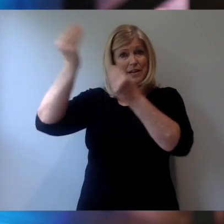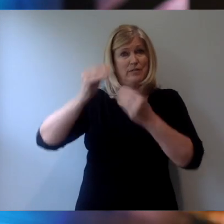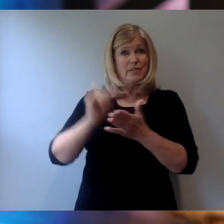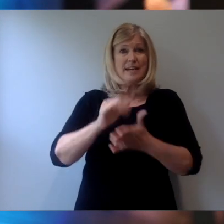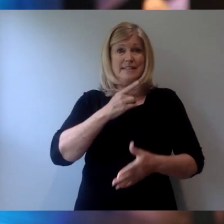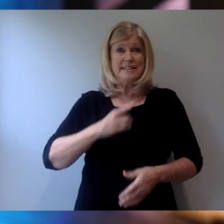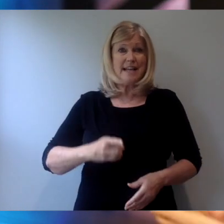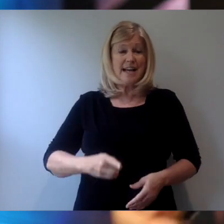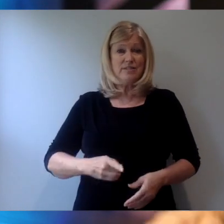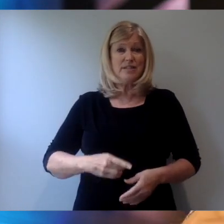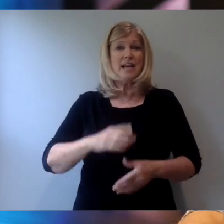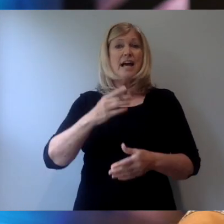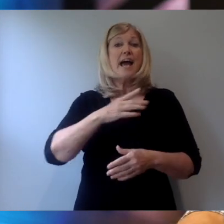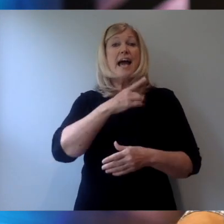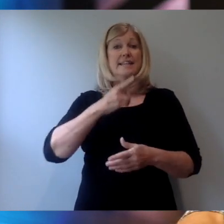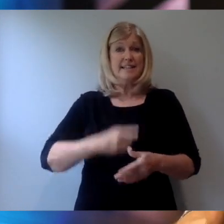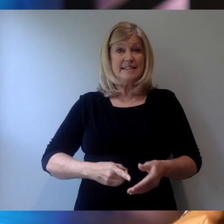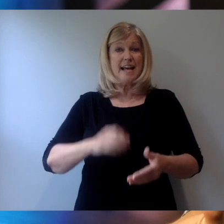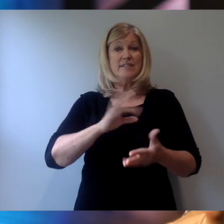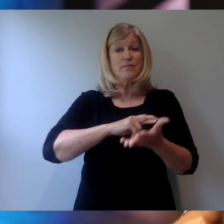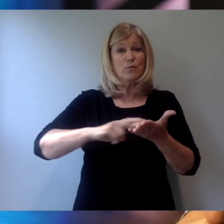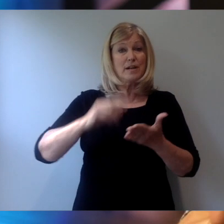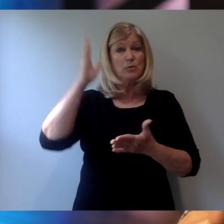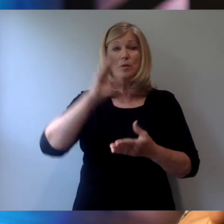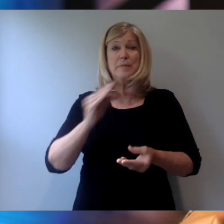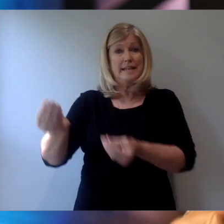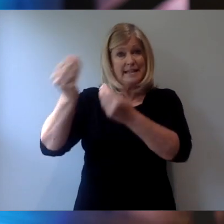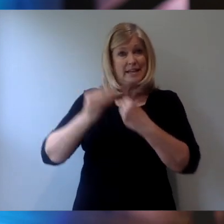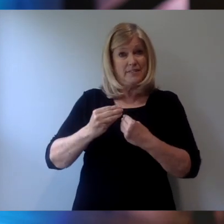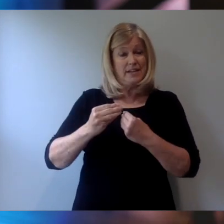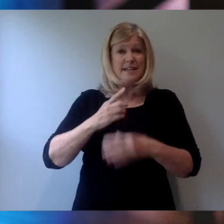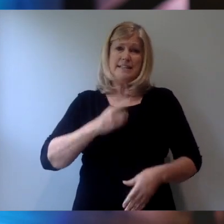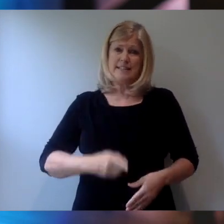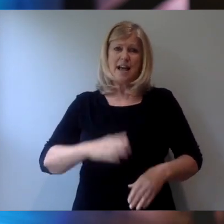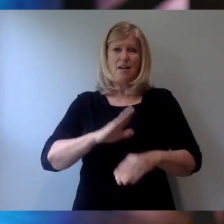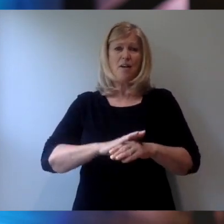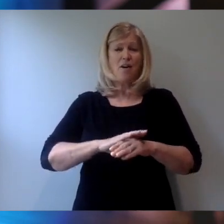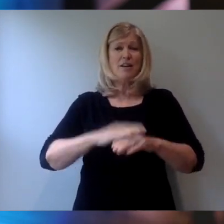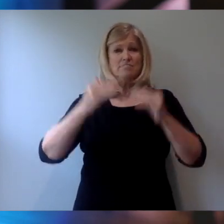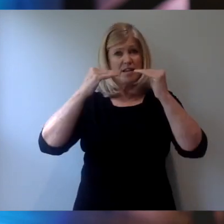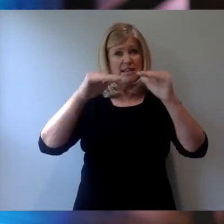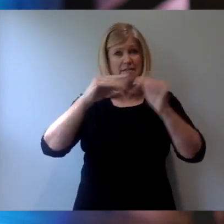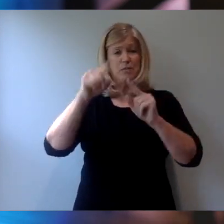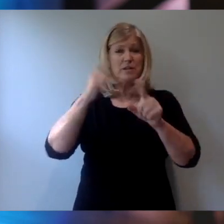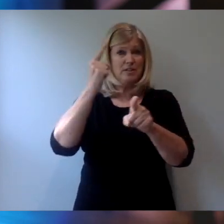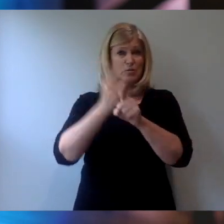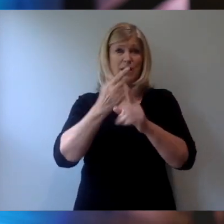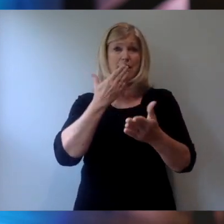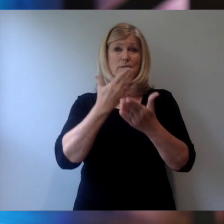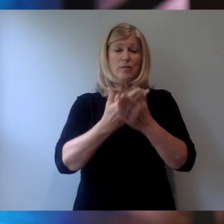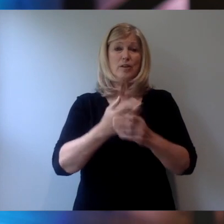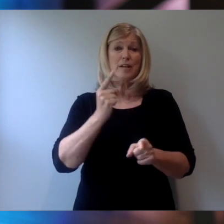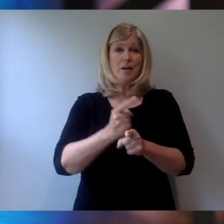desires of the righteous will be granted. Desire, right? On a certain level when it is right and good and proper and of